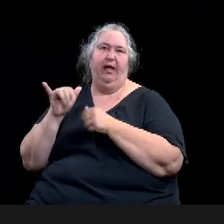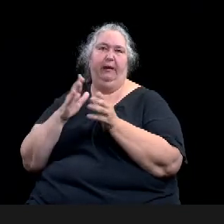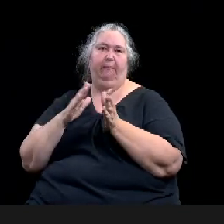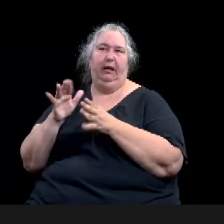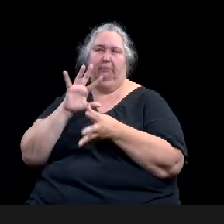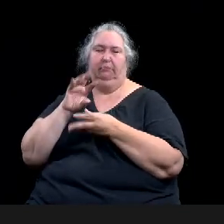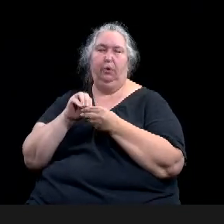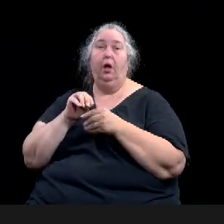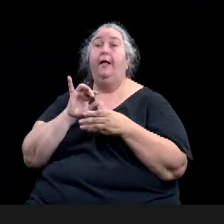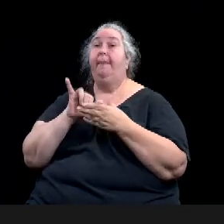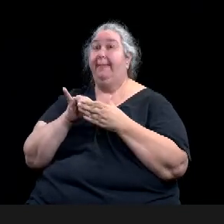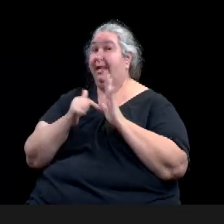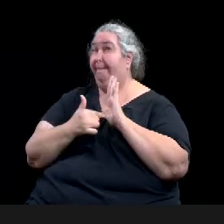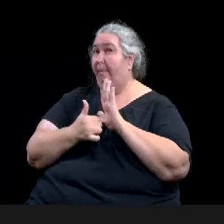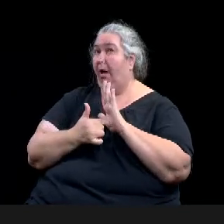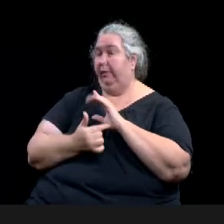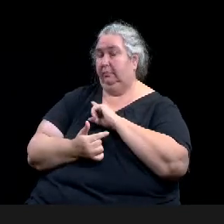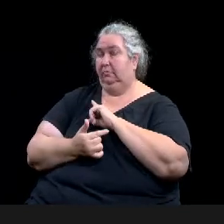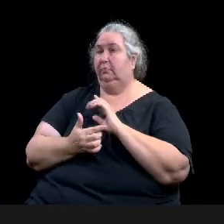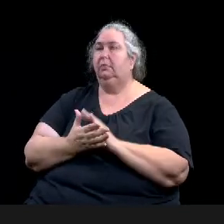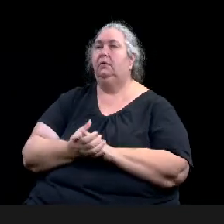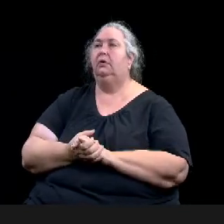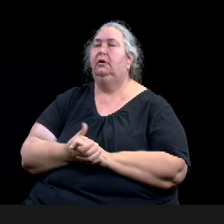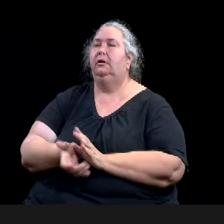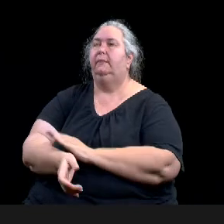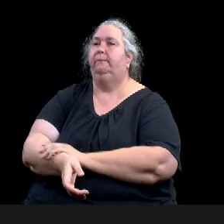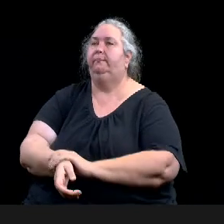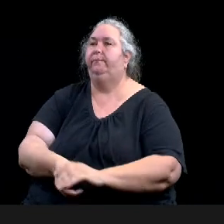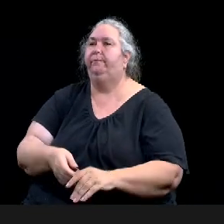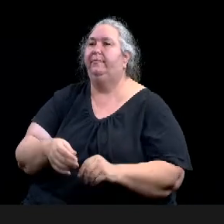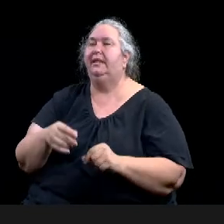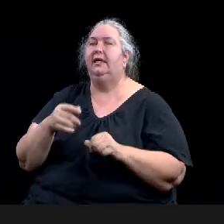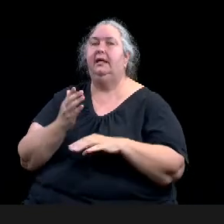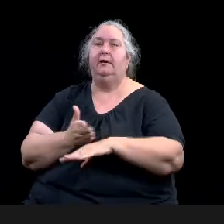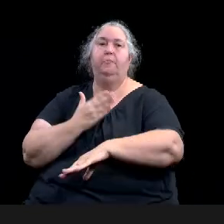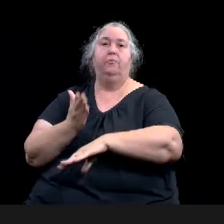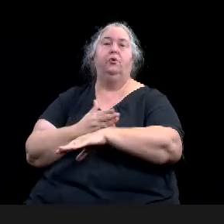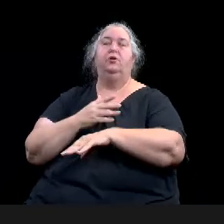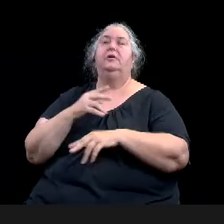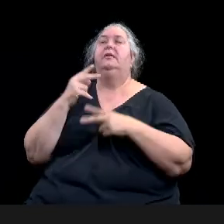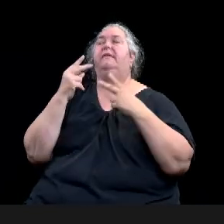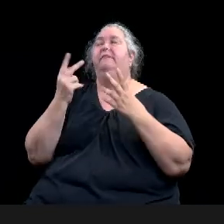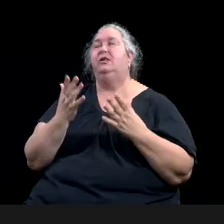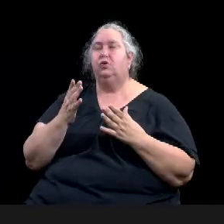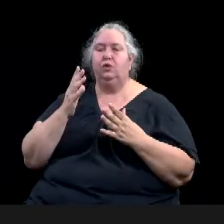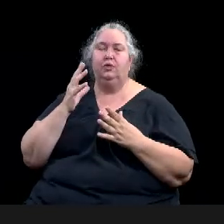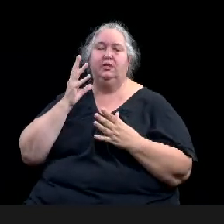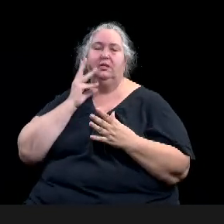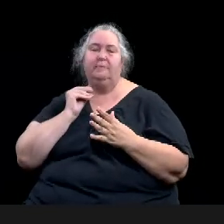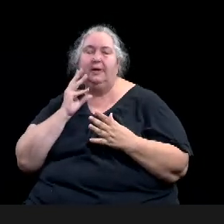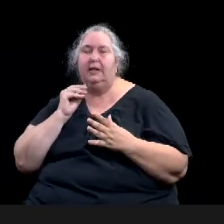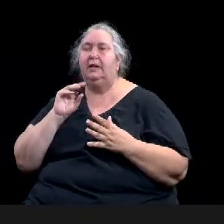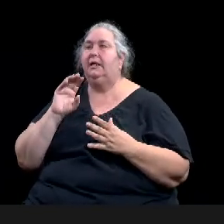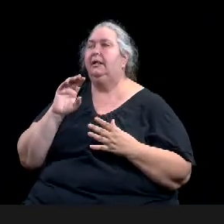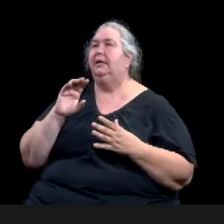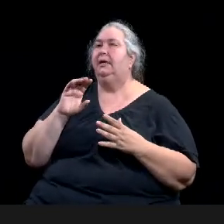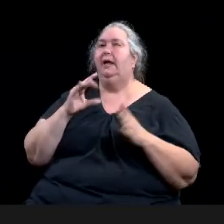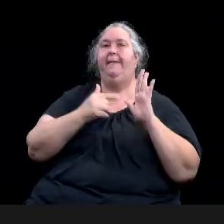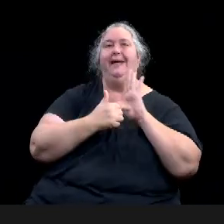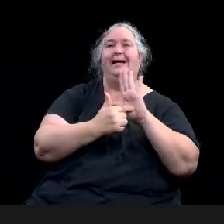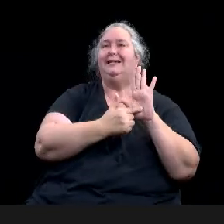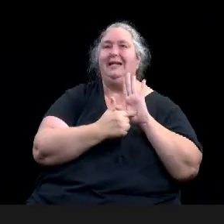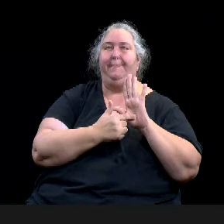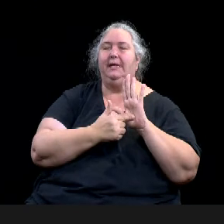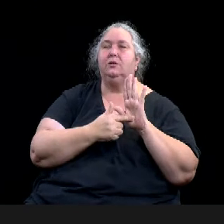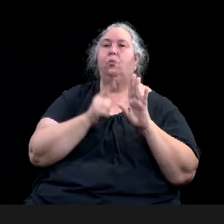exhibits, which would be upgraded. It improves amenities, but it doesn't solve a key issues of the outdated exhibit